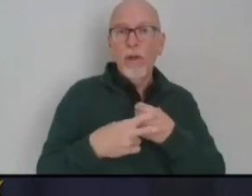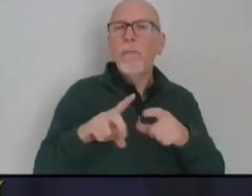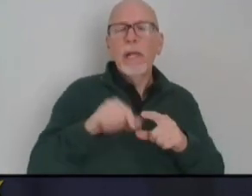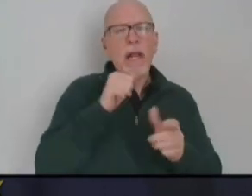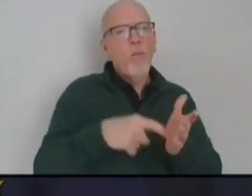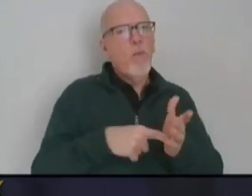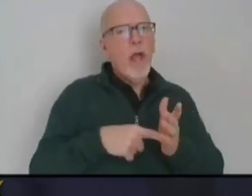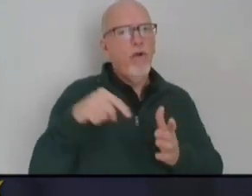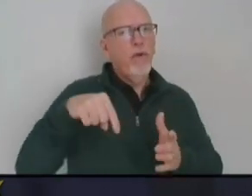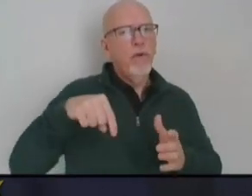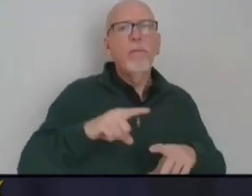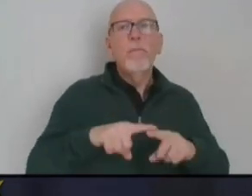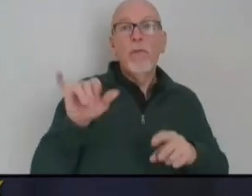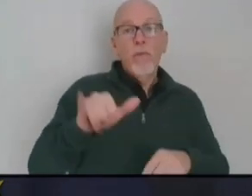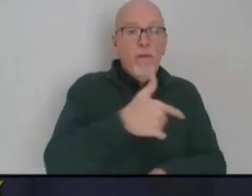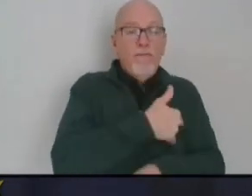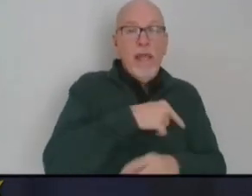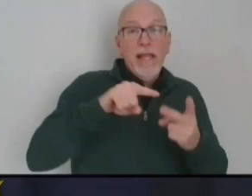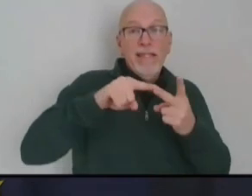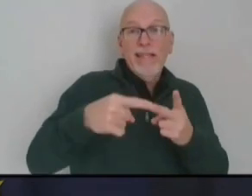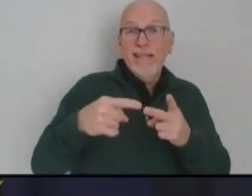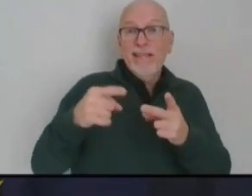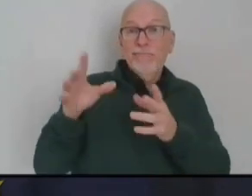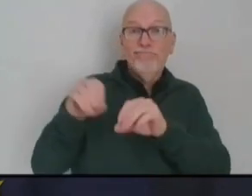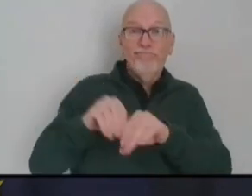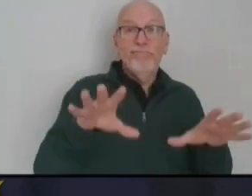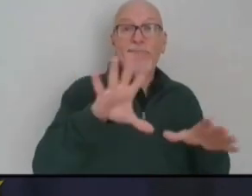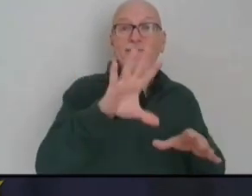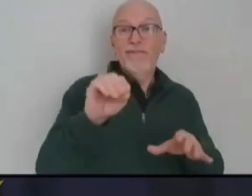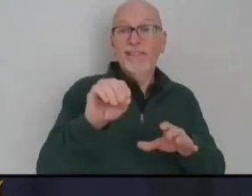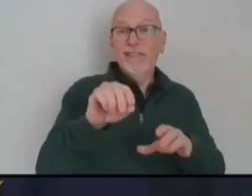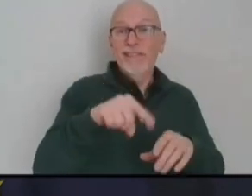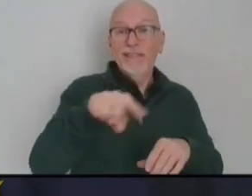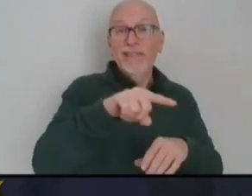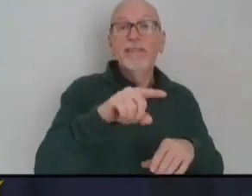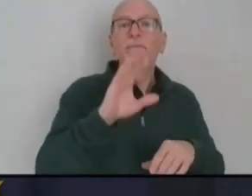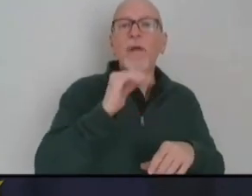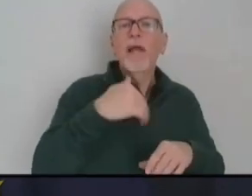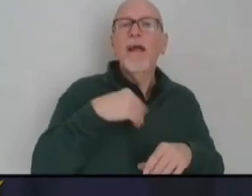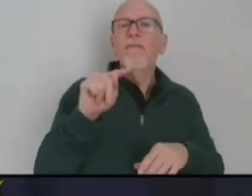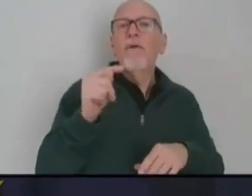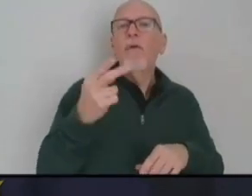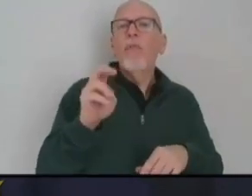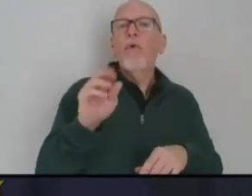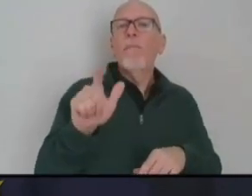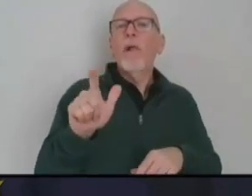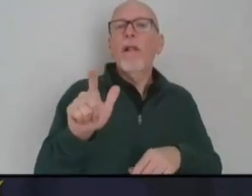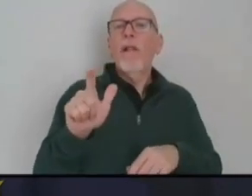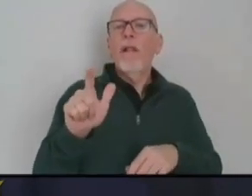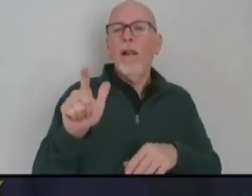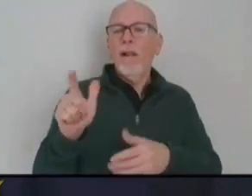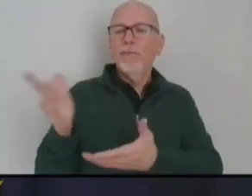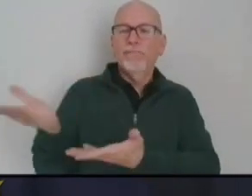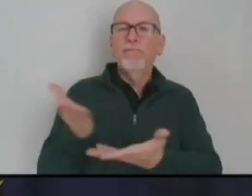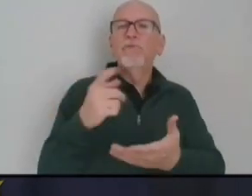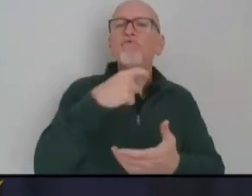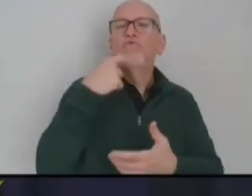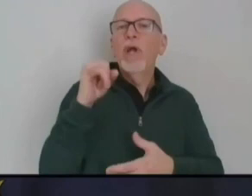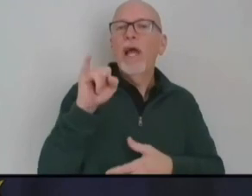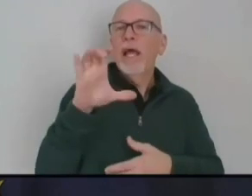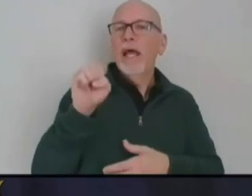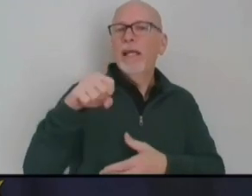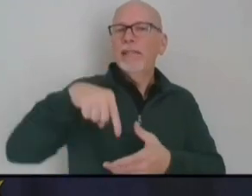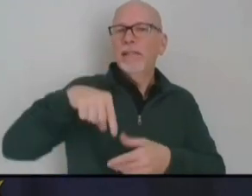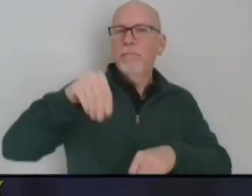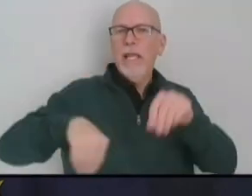So these vaccines are going to become are going to come in thermal shippers that will actually be able to keep the vaccines on dry ice. So they don't have to